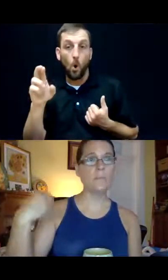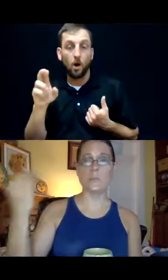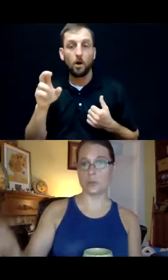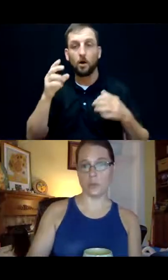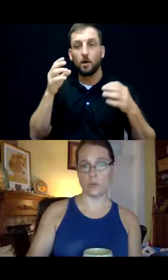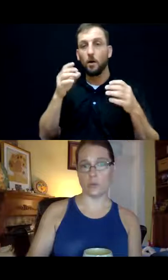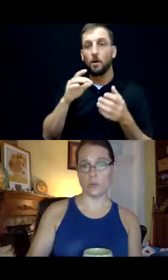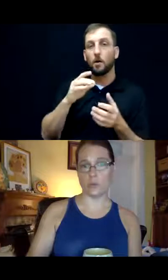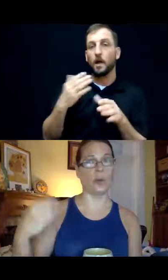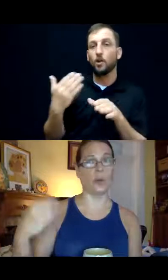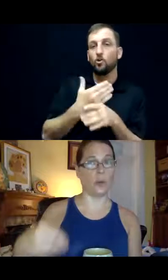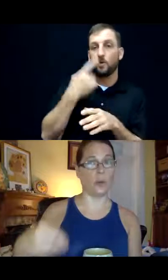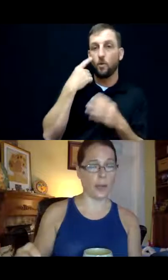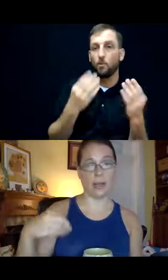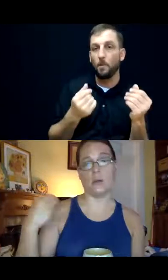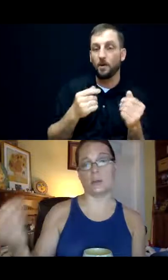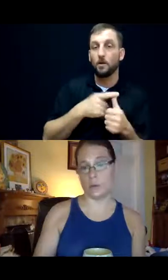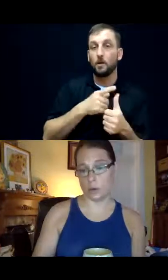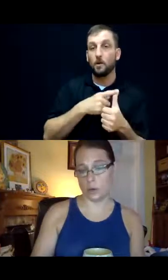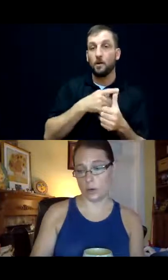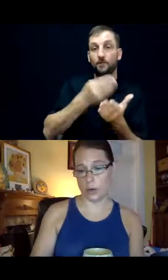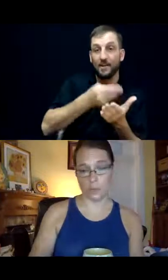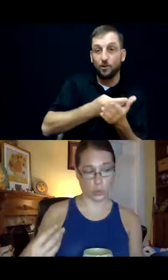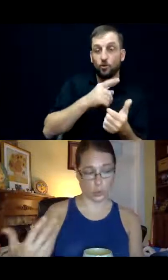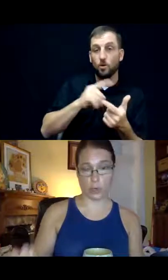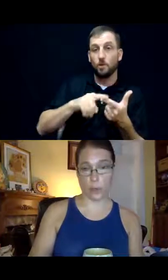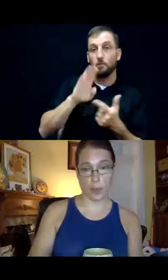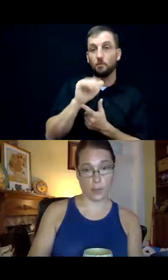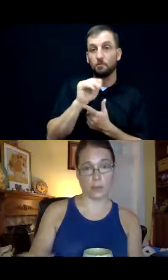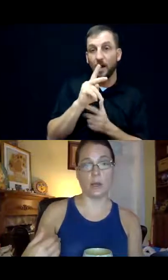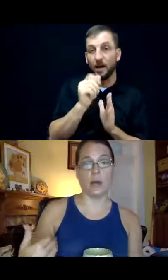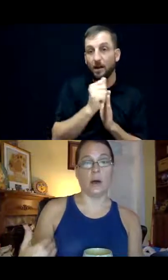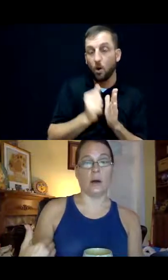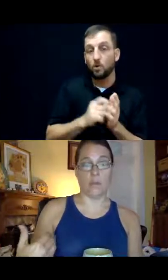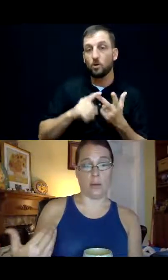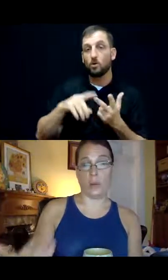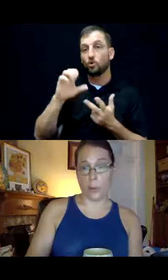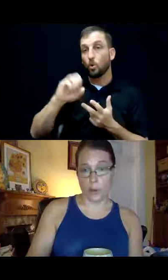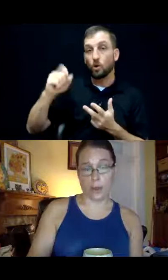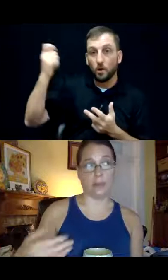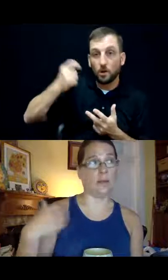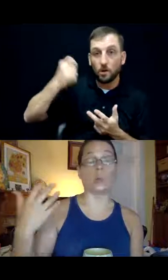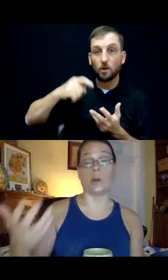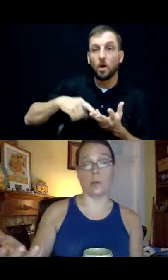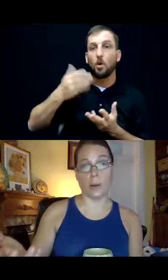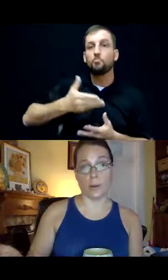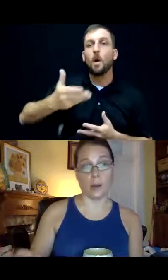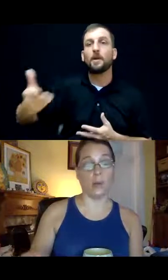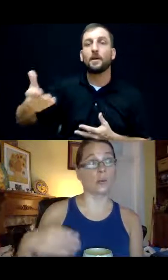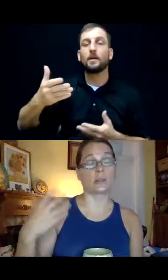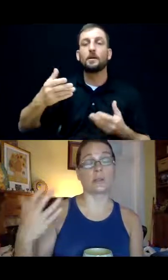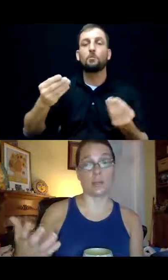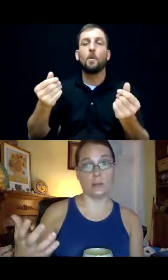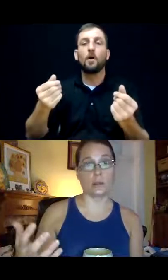So financial for your bank accounts for your, um, social security payments, um, and property as in like real property